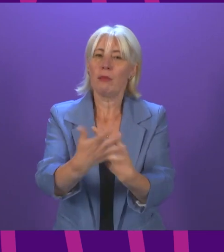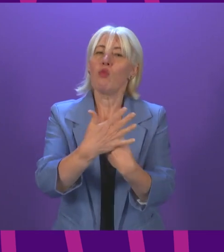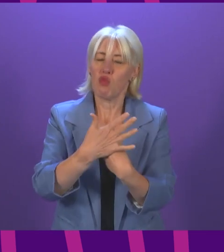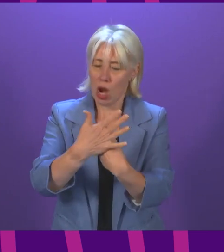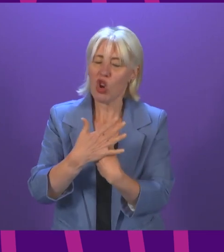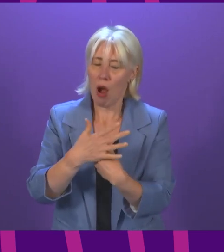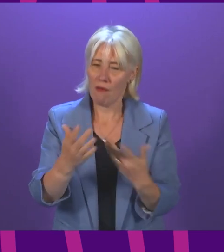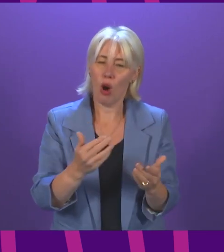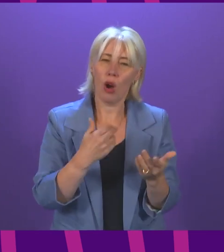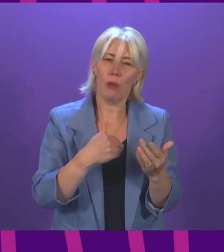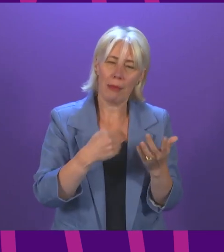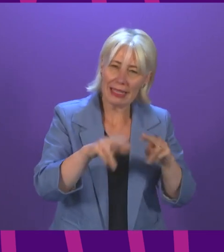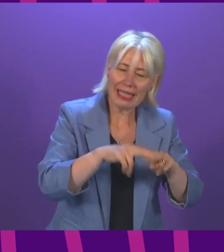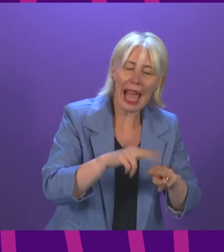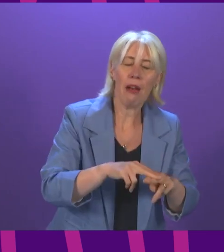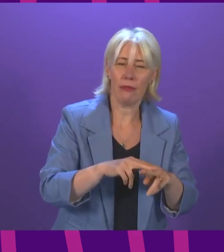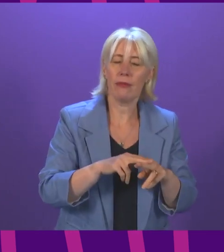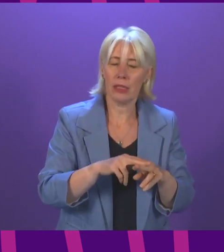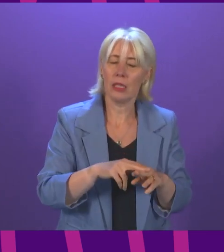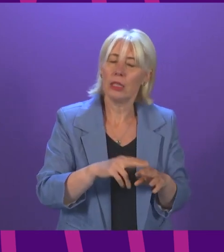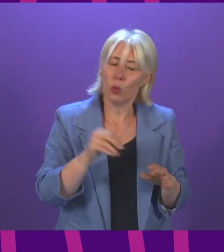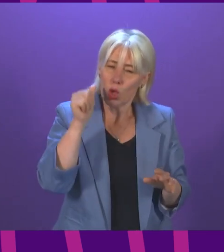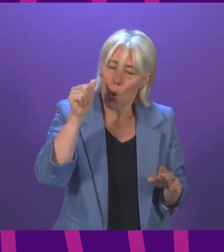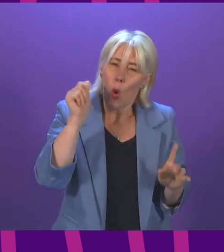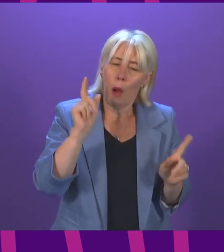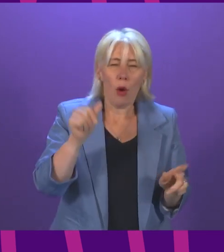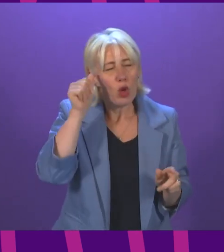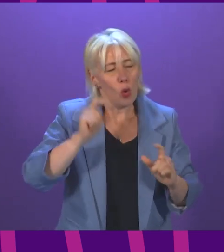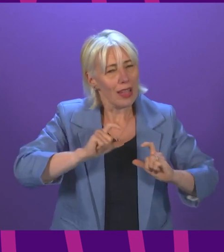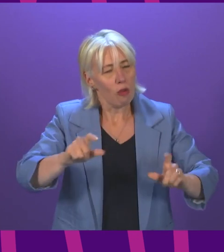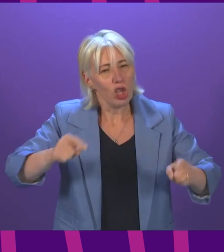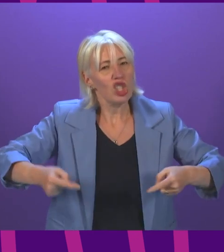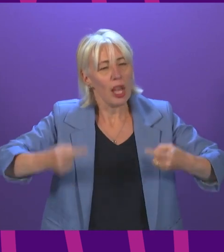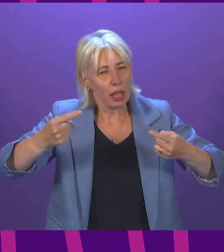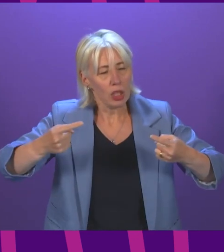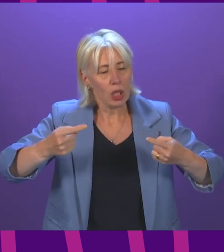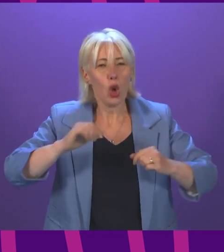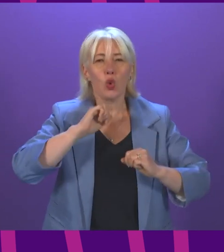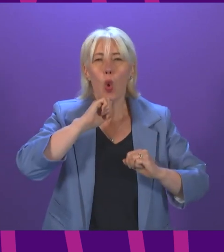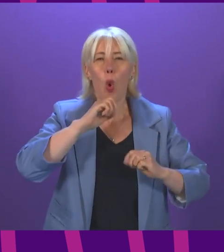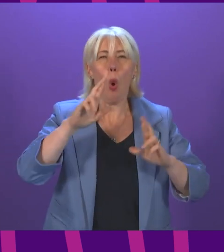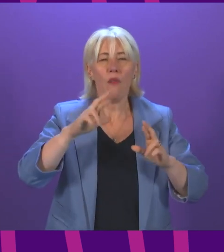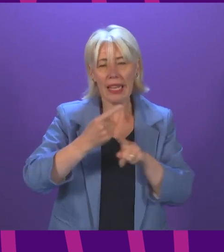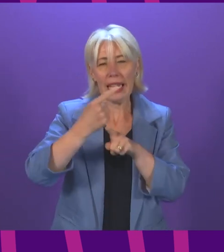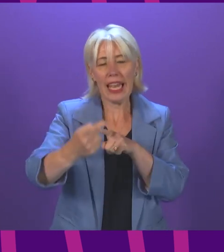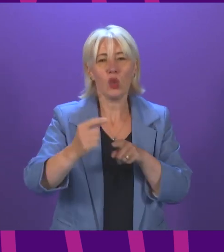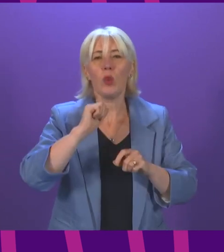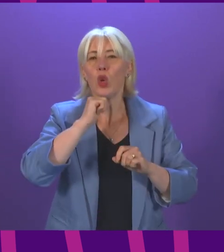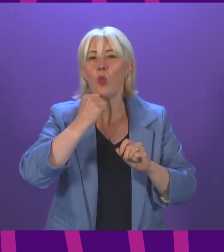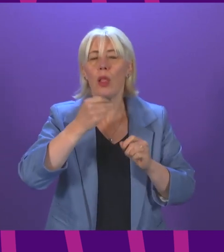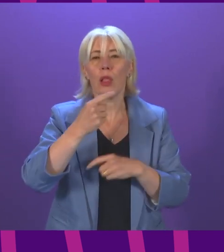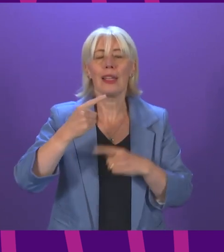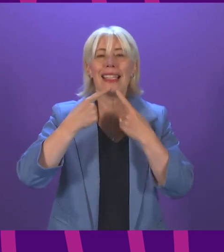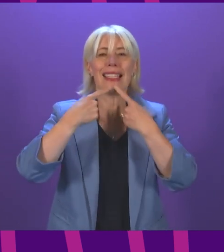terms of the workforce. We have been clear that the conditions are likely to remain challenging. So I will make a statement, hopefully to Parliament next week, just setting out immediate